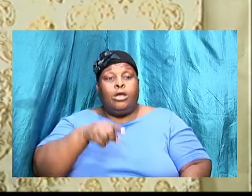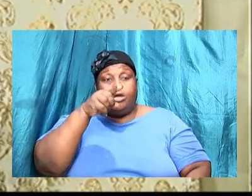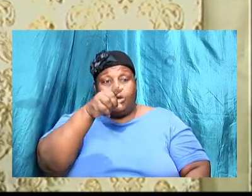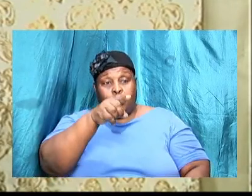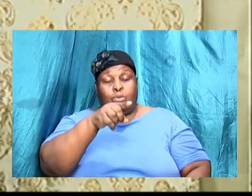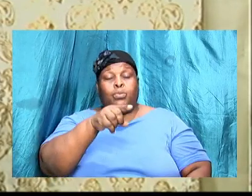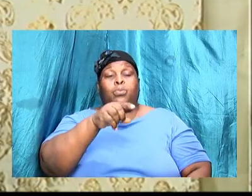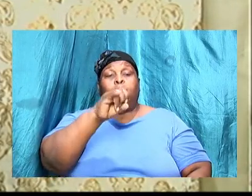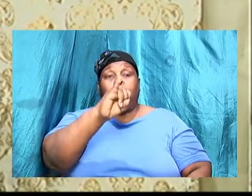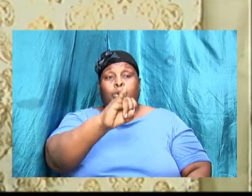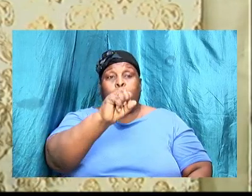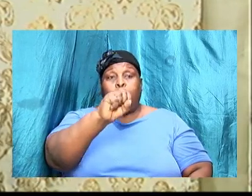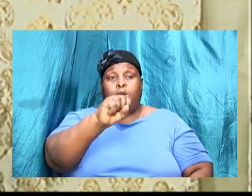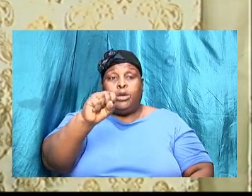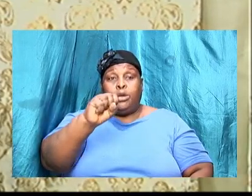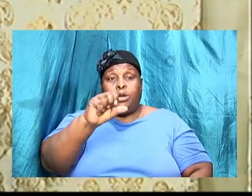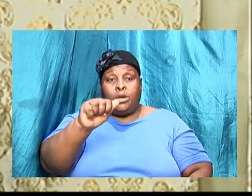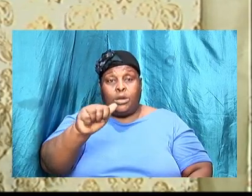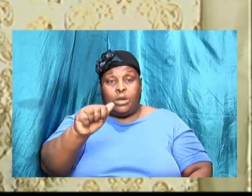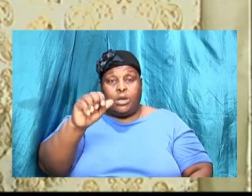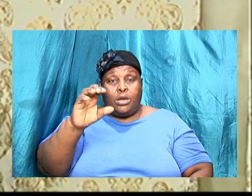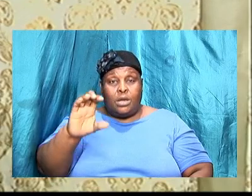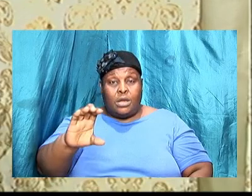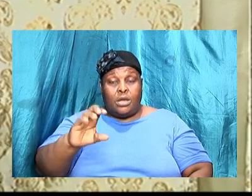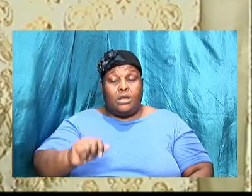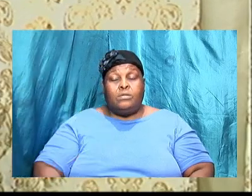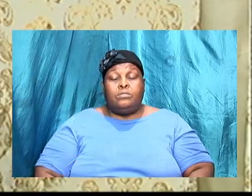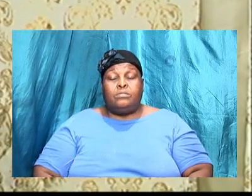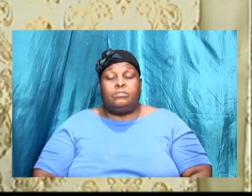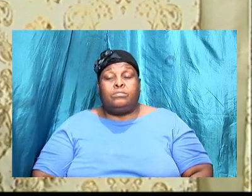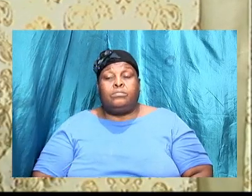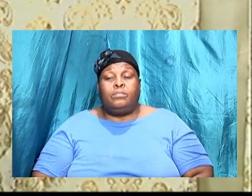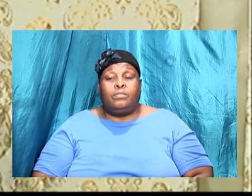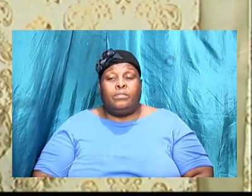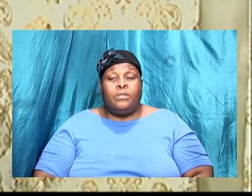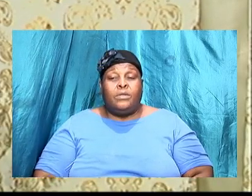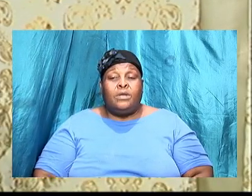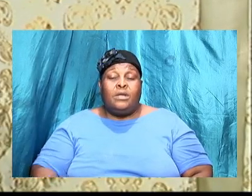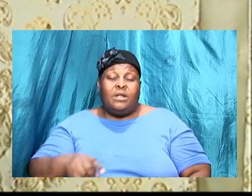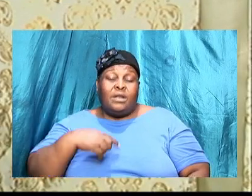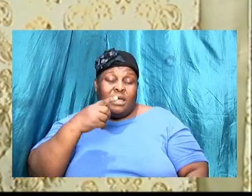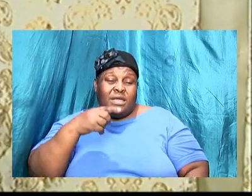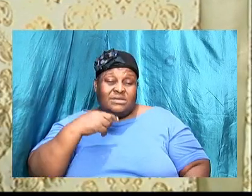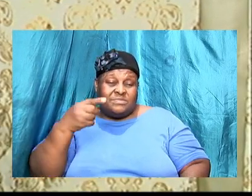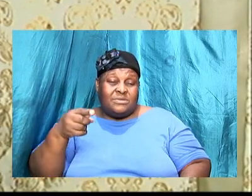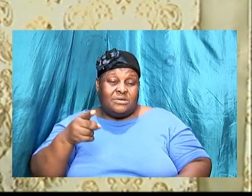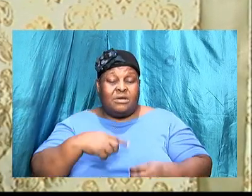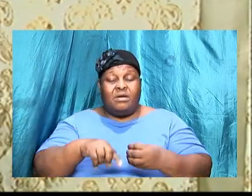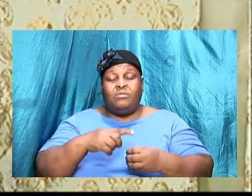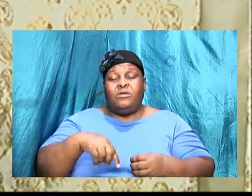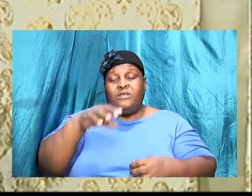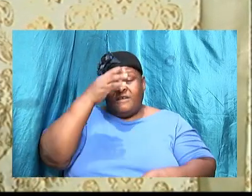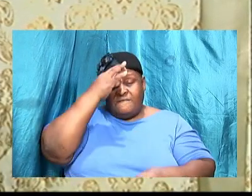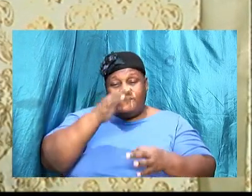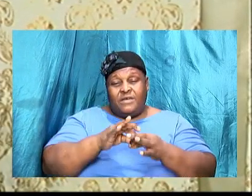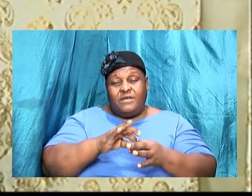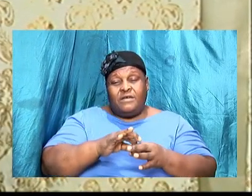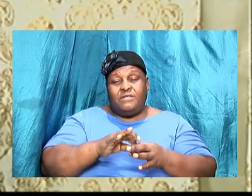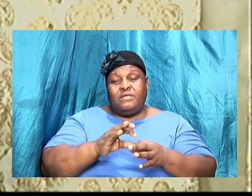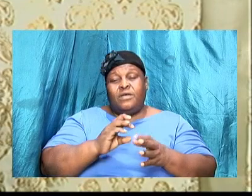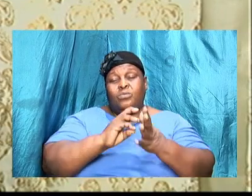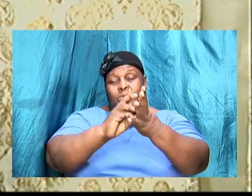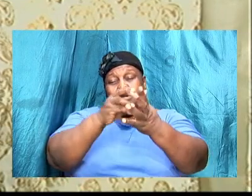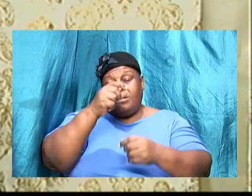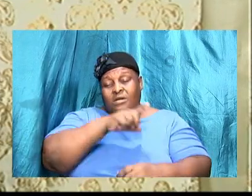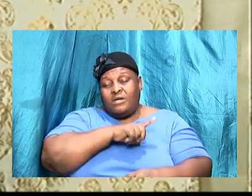so so like I said that we were going to talk about faith and the will of the Lord we mentioned a couple of